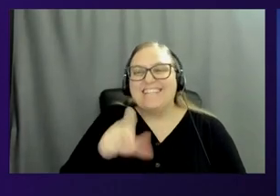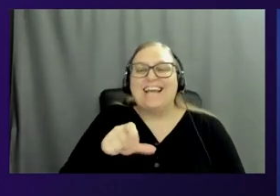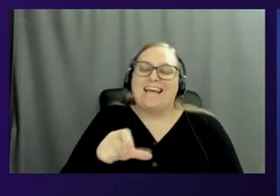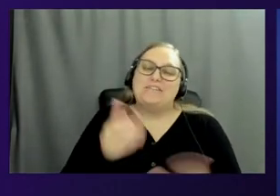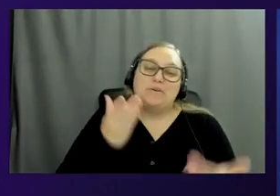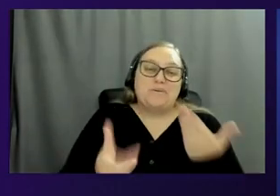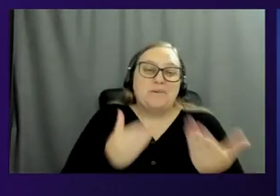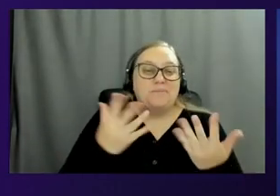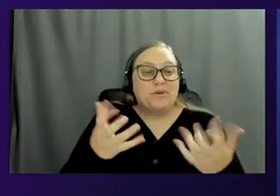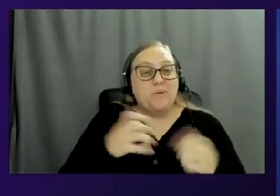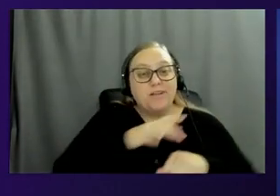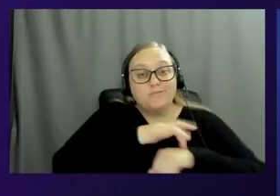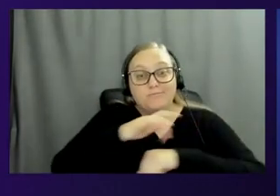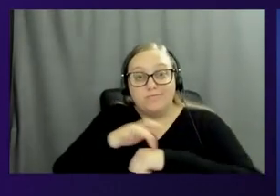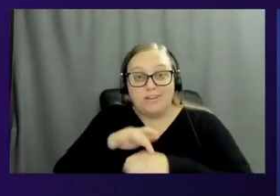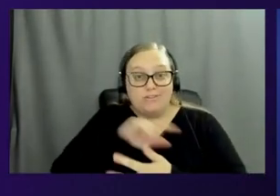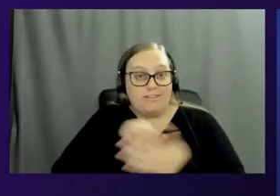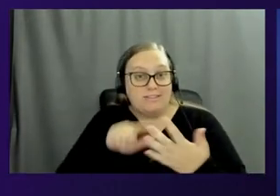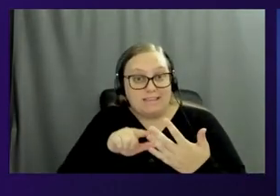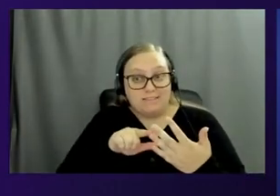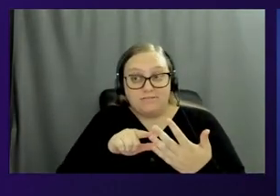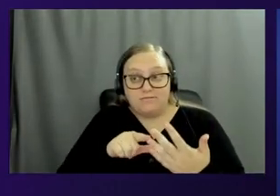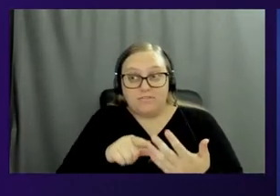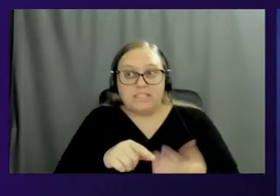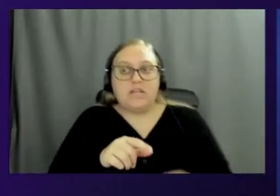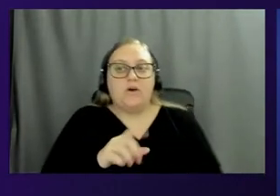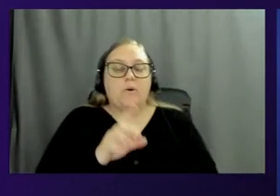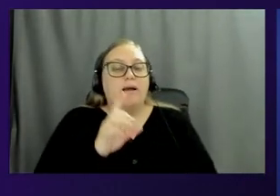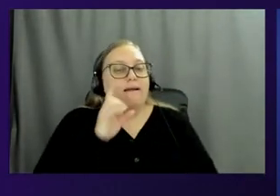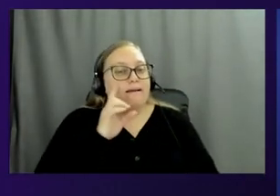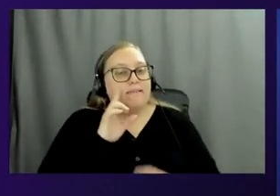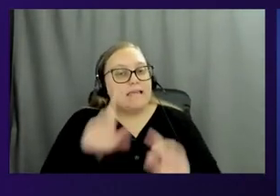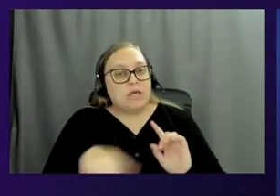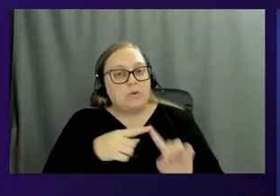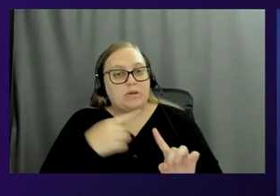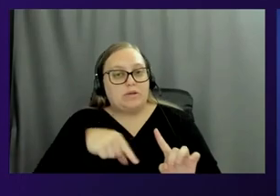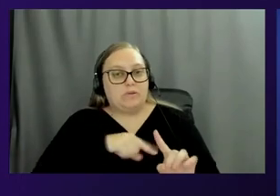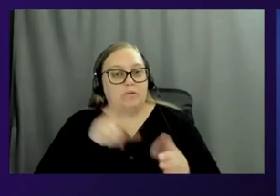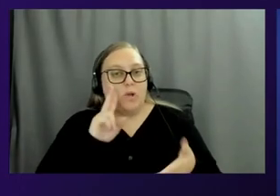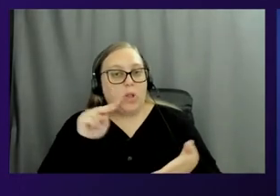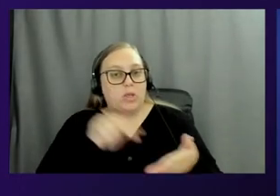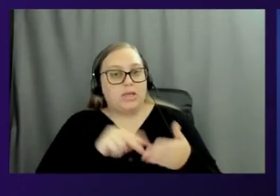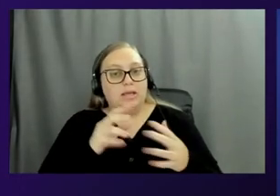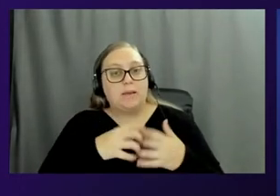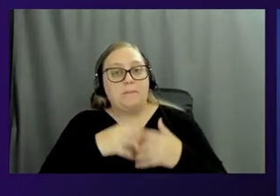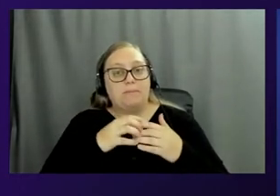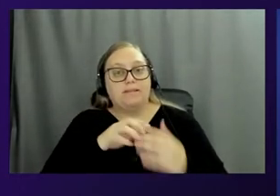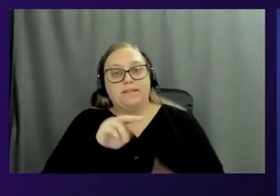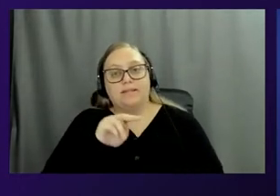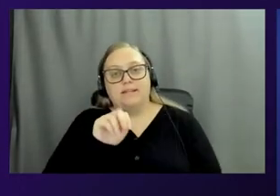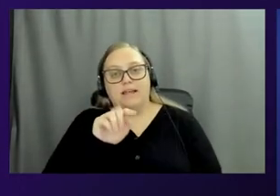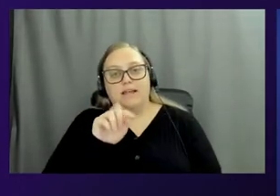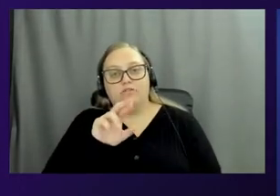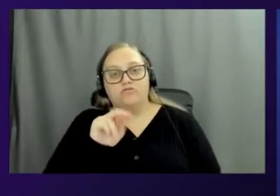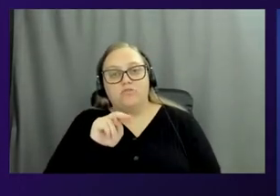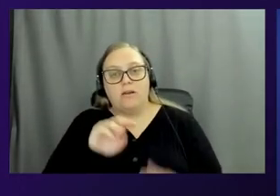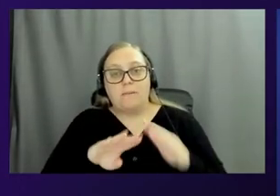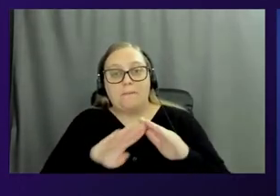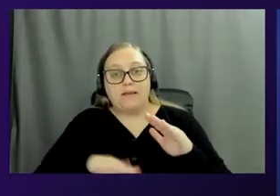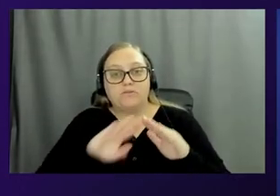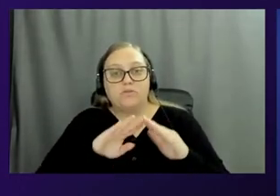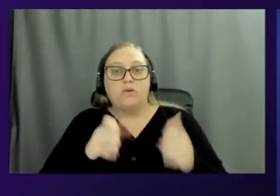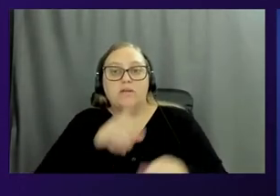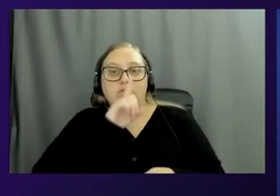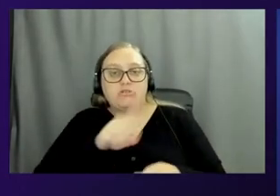want to touch on the ease of use here. Yeah, I think when we were looking at building Nitro Enclaves, we wanted to make sure that this is a technology that